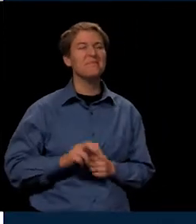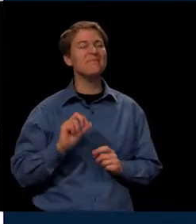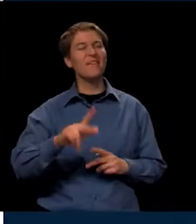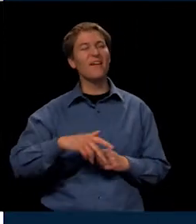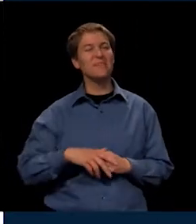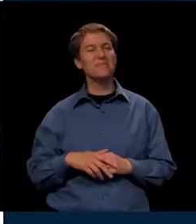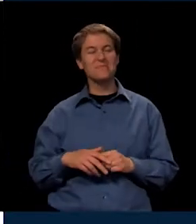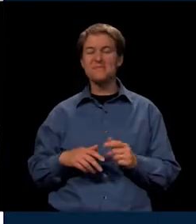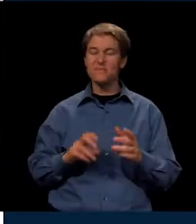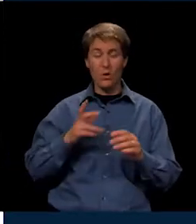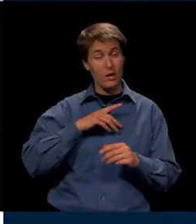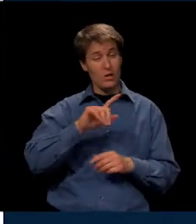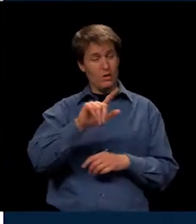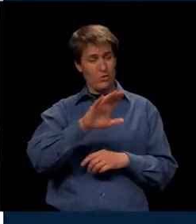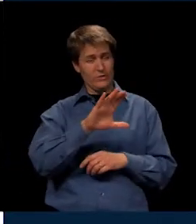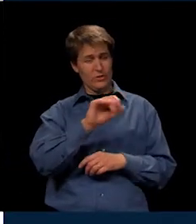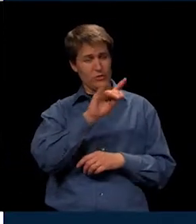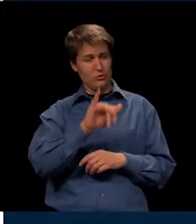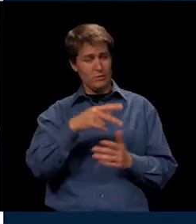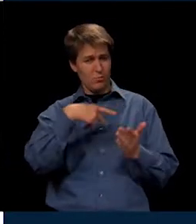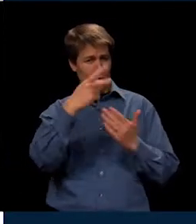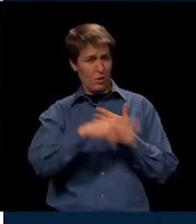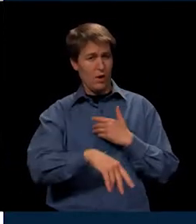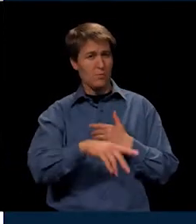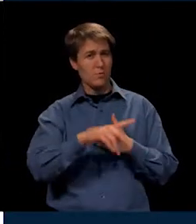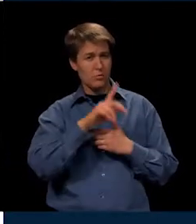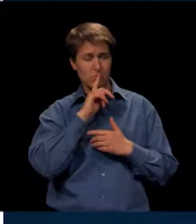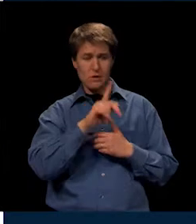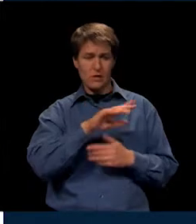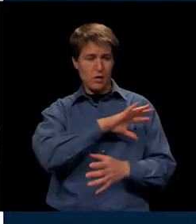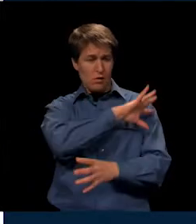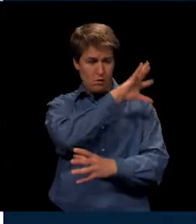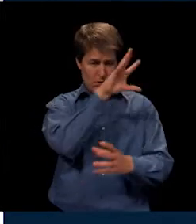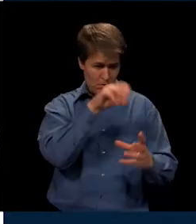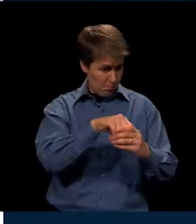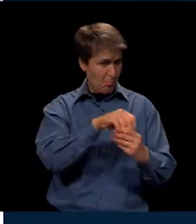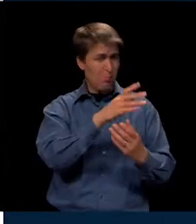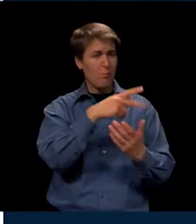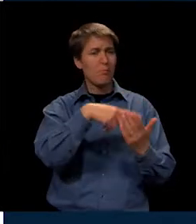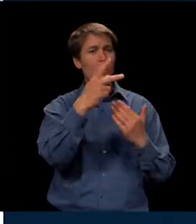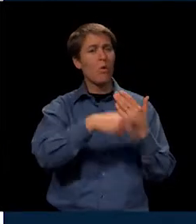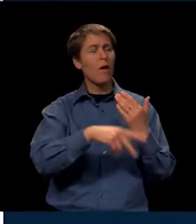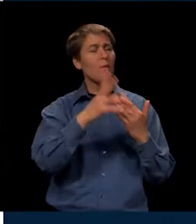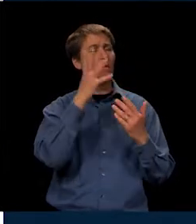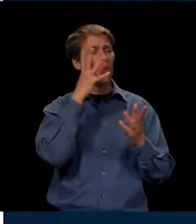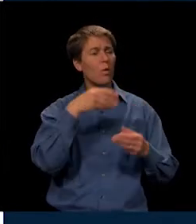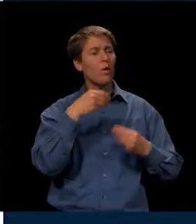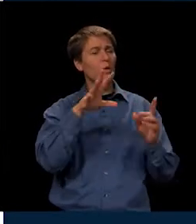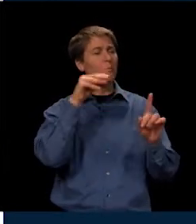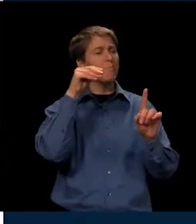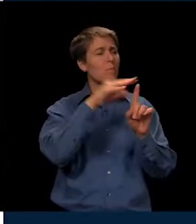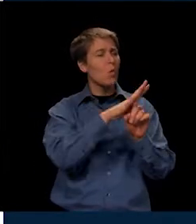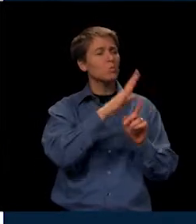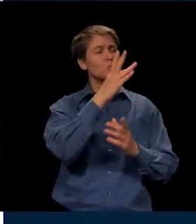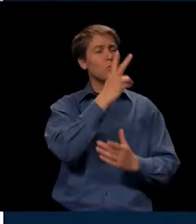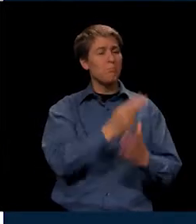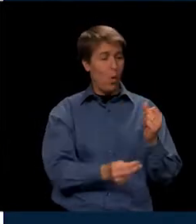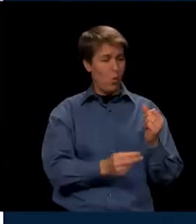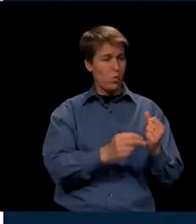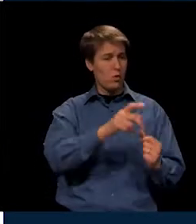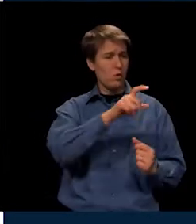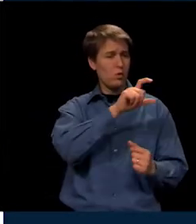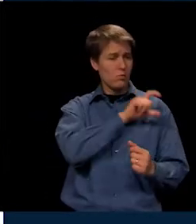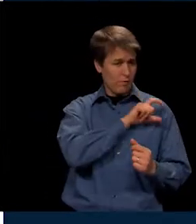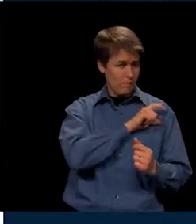Well, the 21st century program is a comprehensive program that's going to give you some exposure to both law enforcement